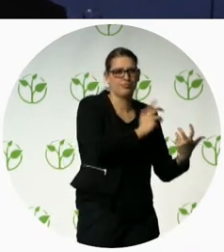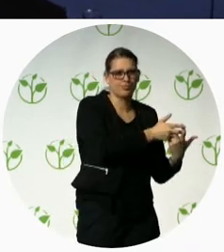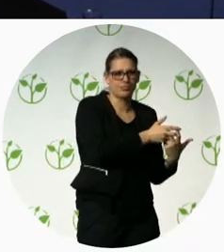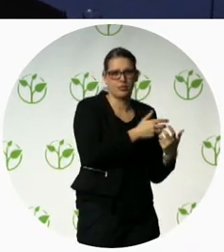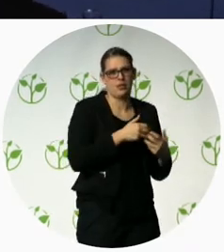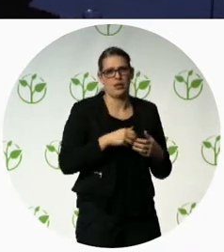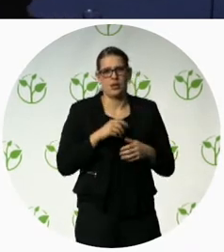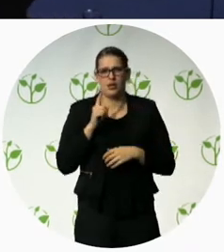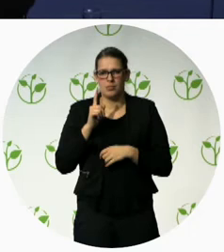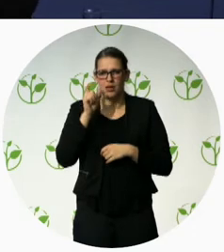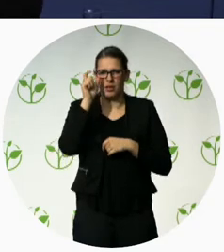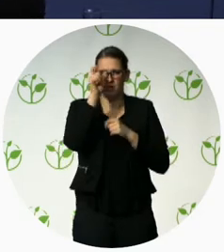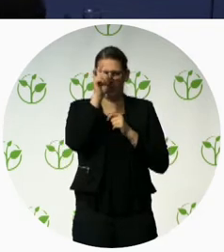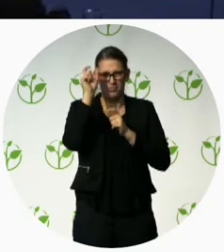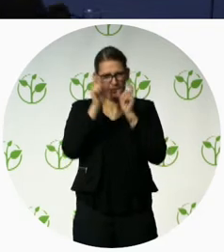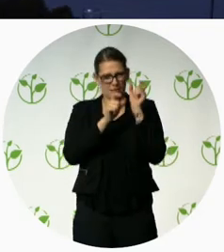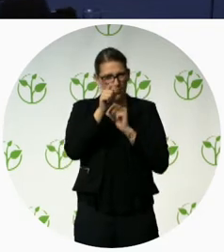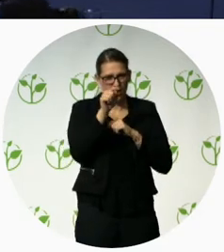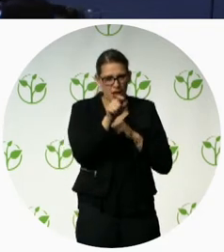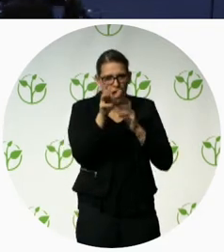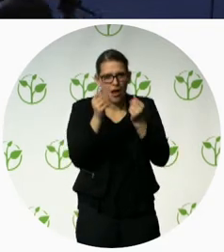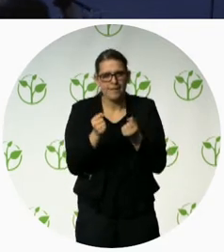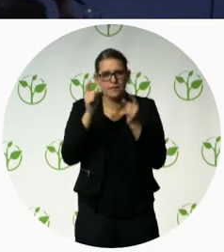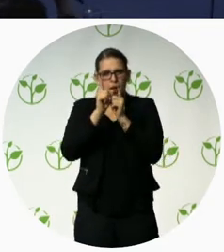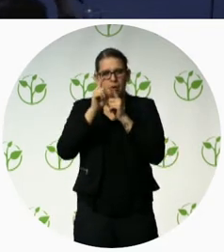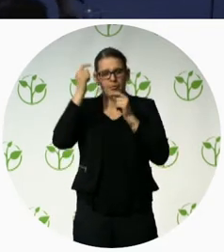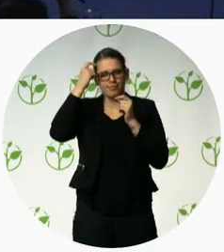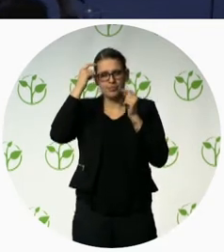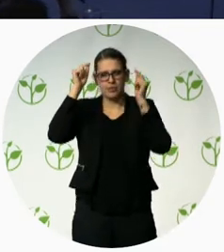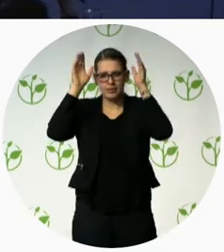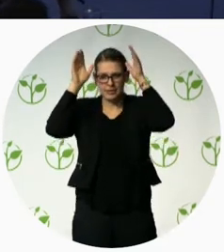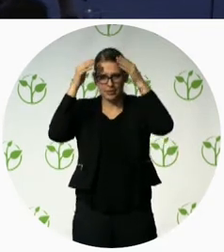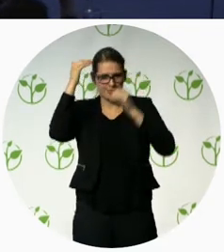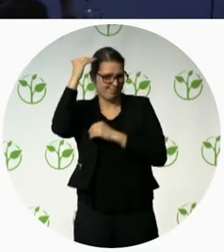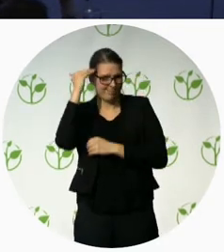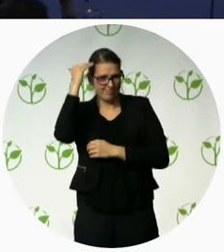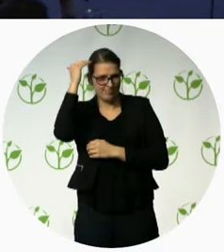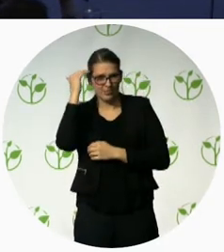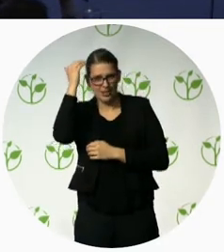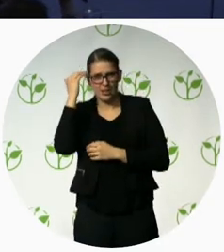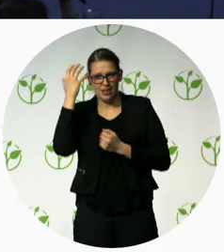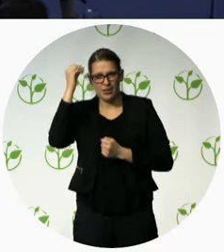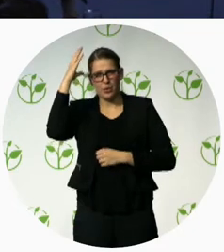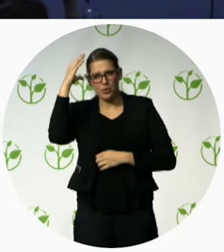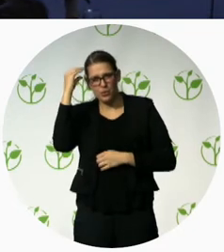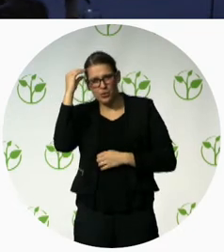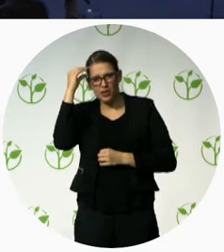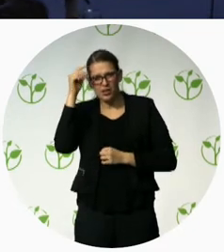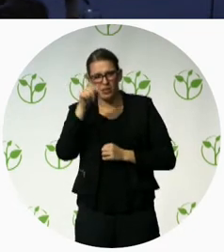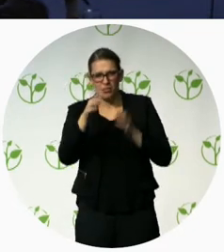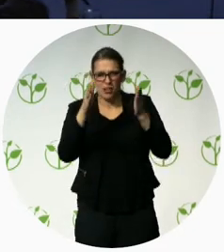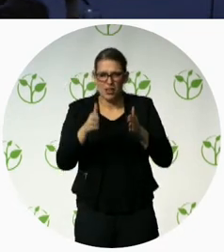disability who cannot say what is being happened on their body part and the structure